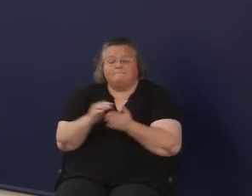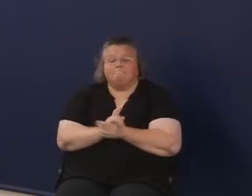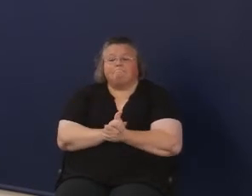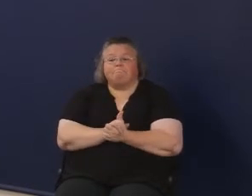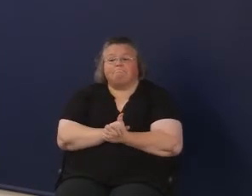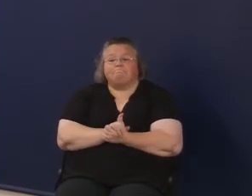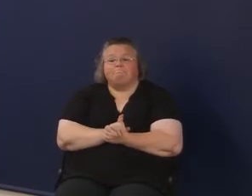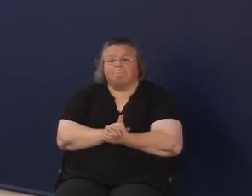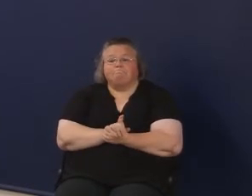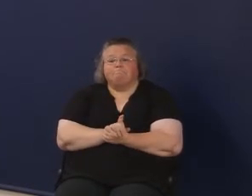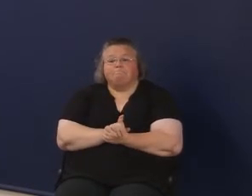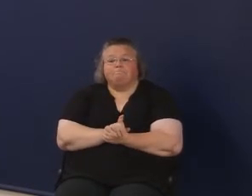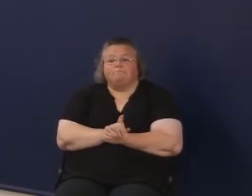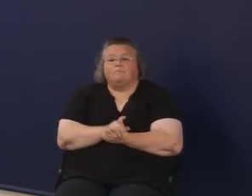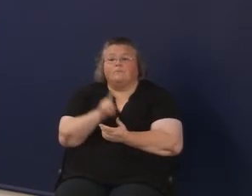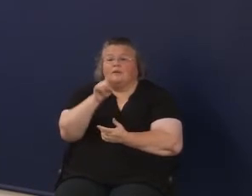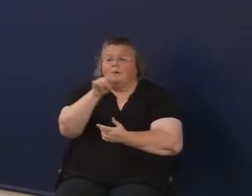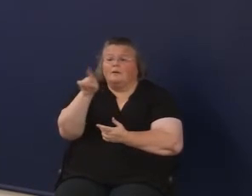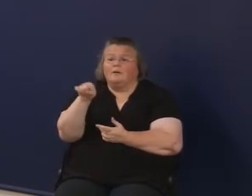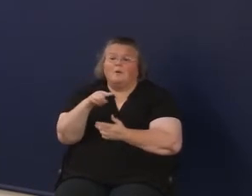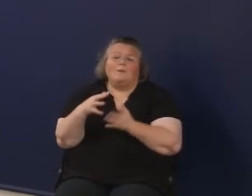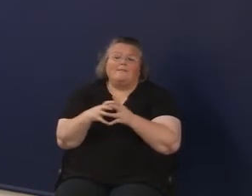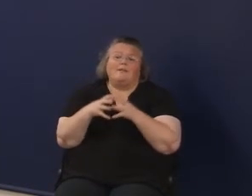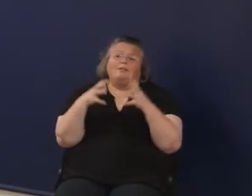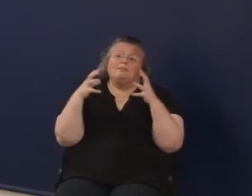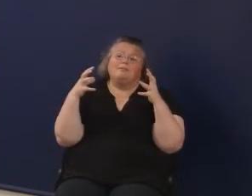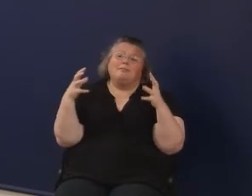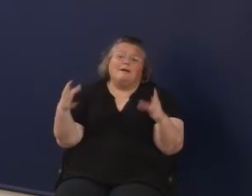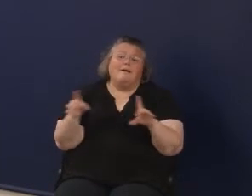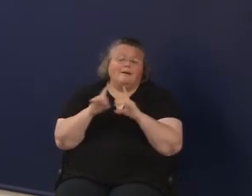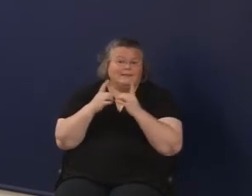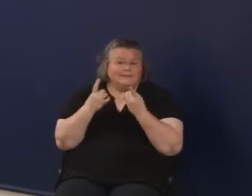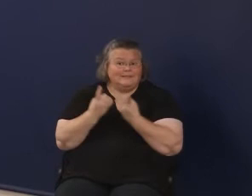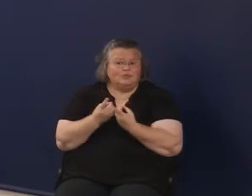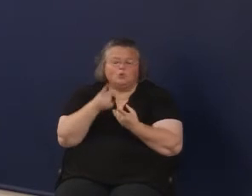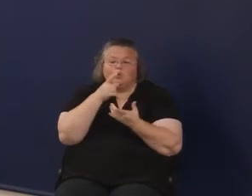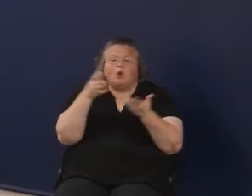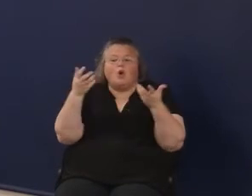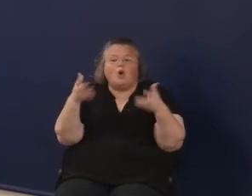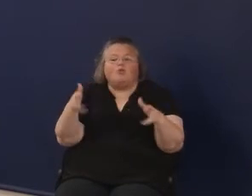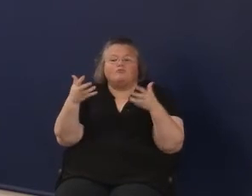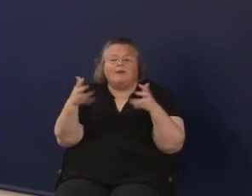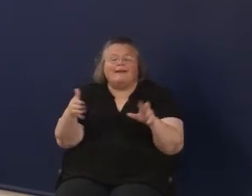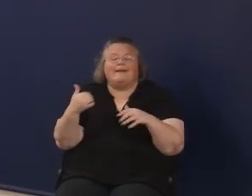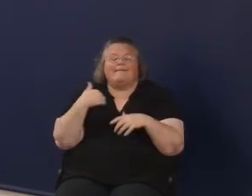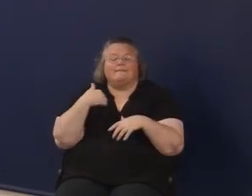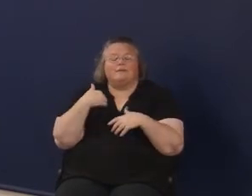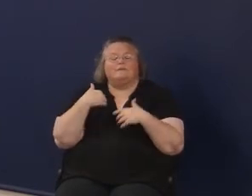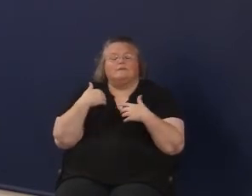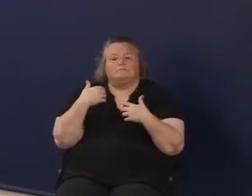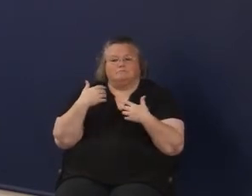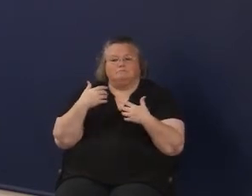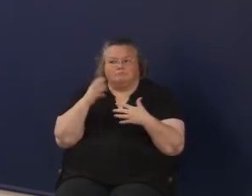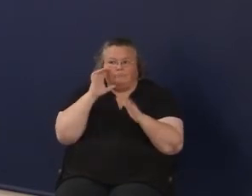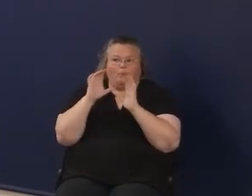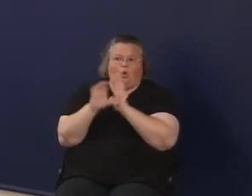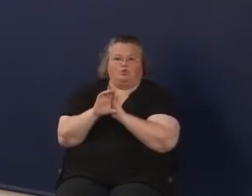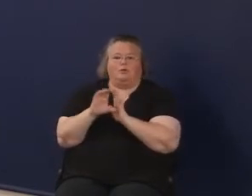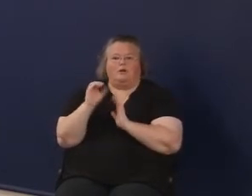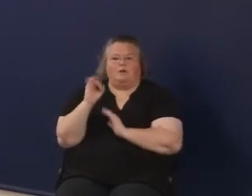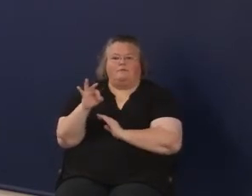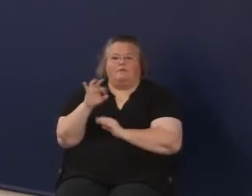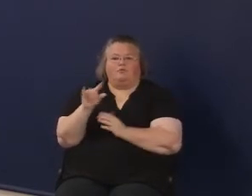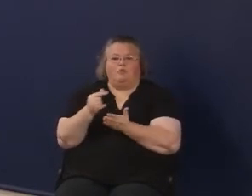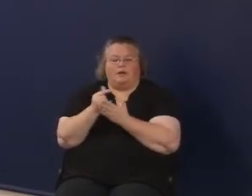have a lot of districts in the state who have existing portraits of graduates that, you know, there